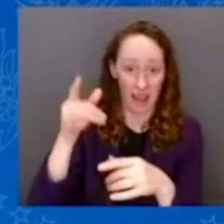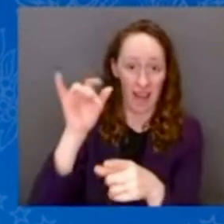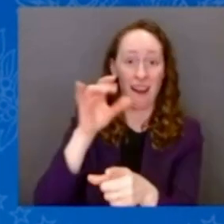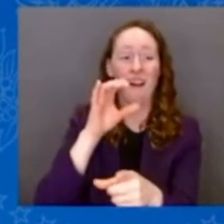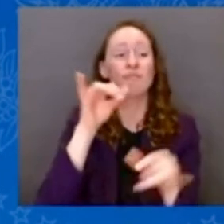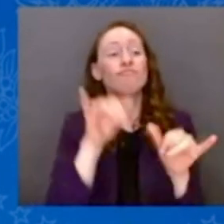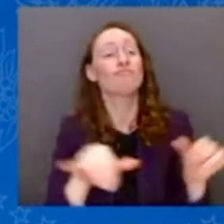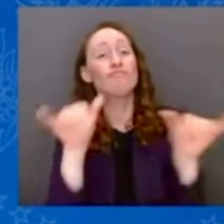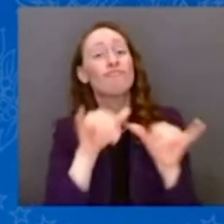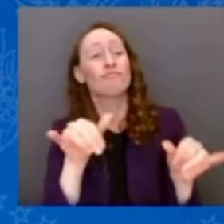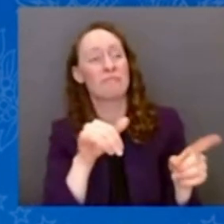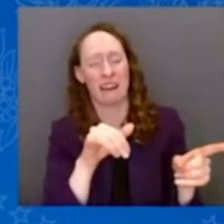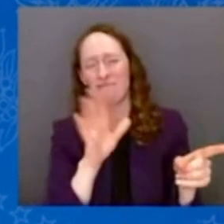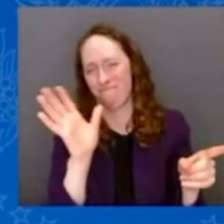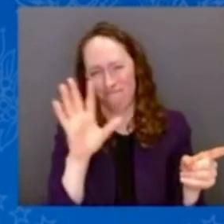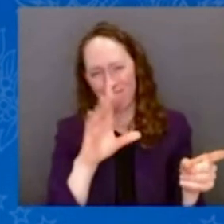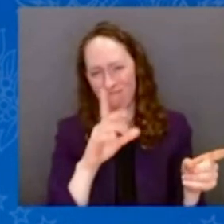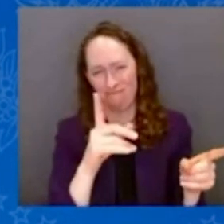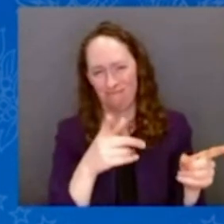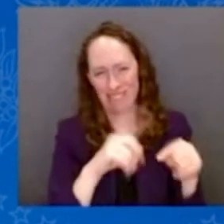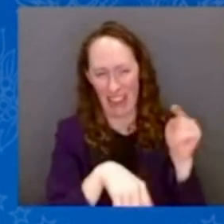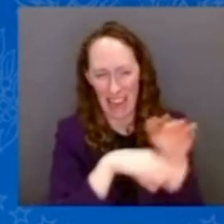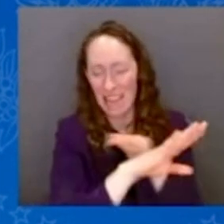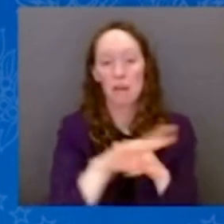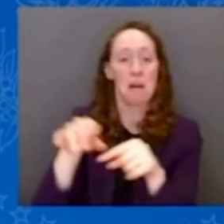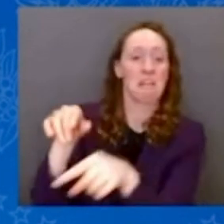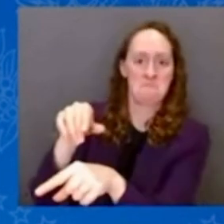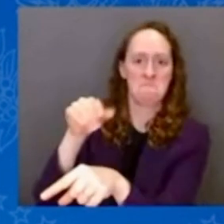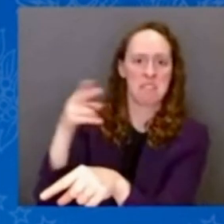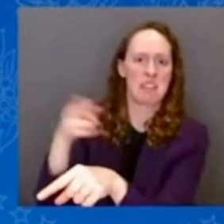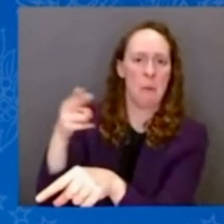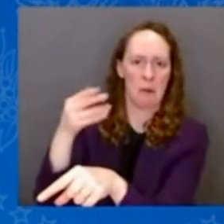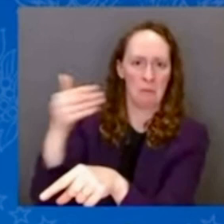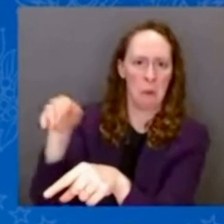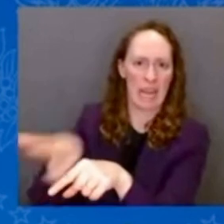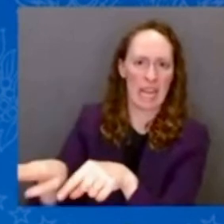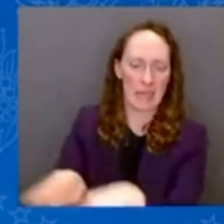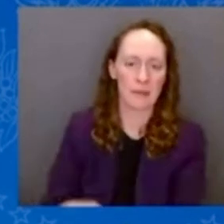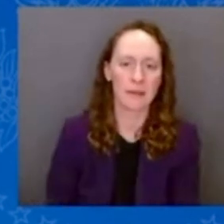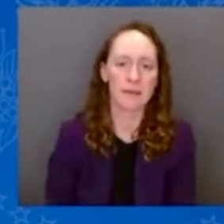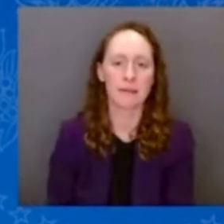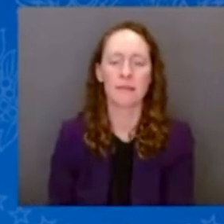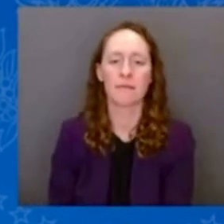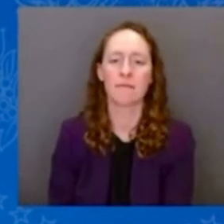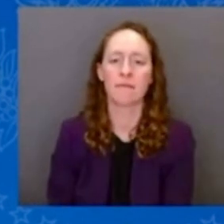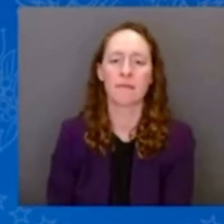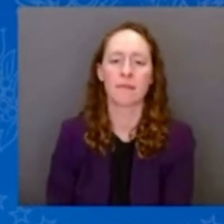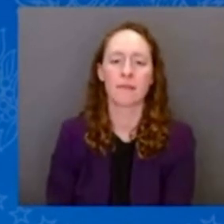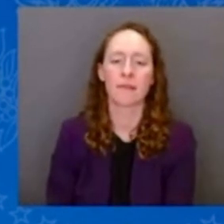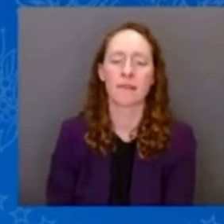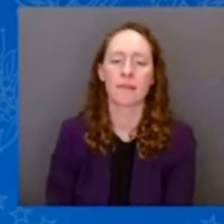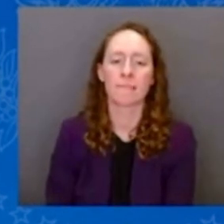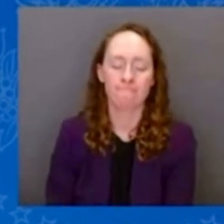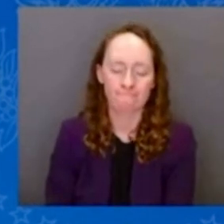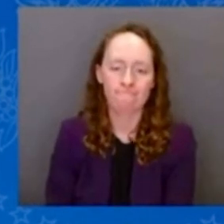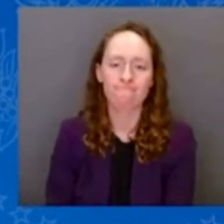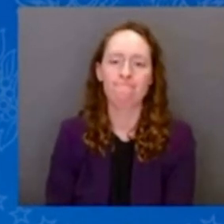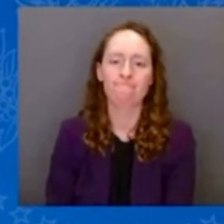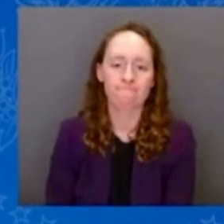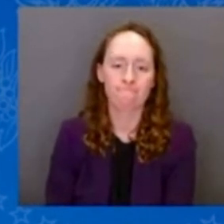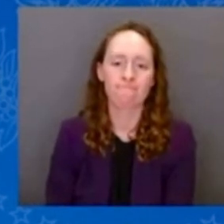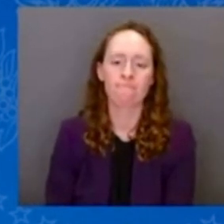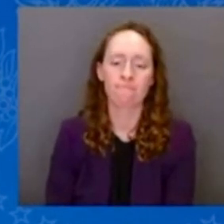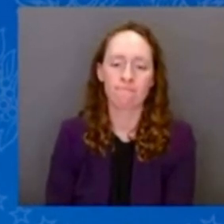are again facing the threat of severe weather in just one week later, if you've looked at the weather forecast.